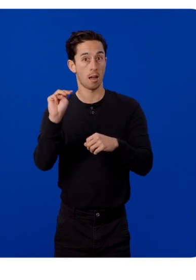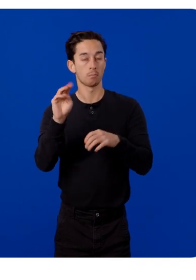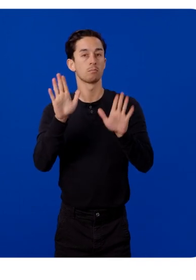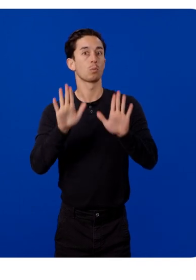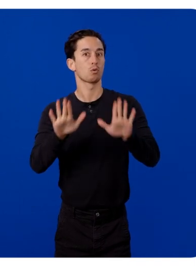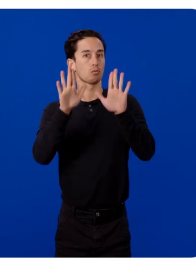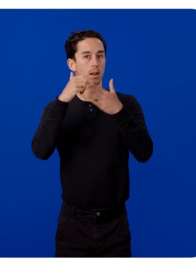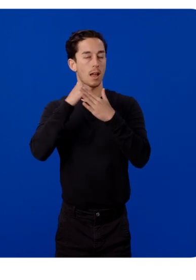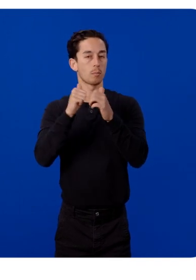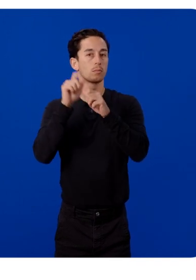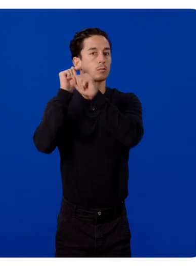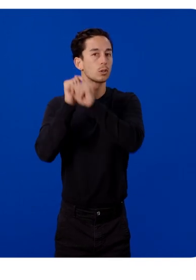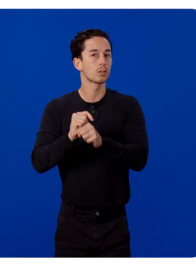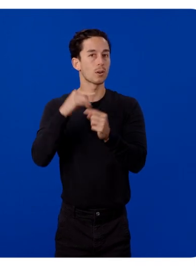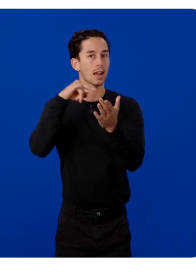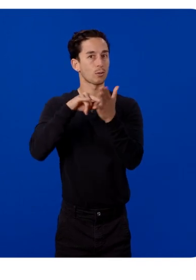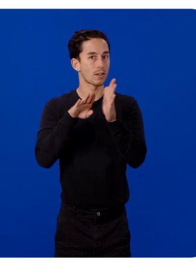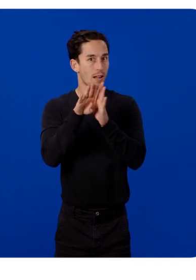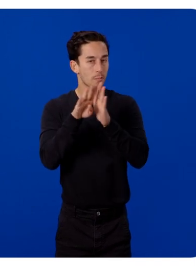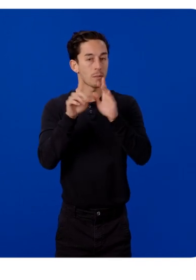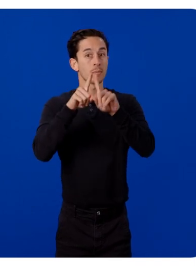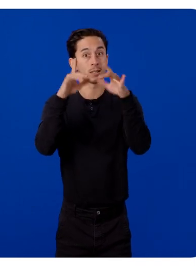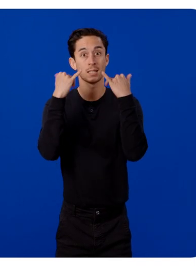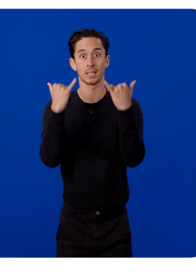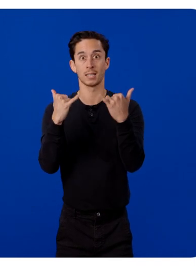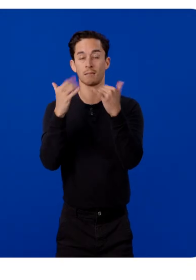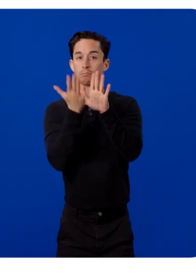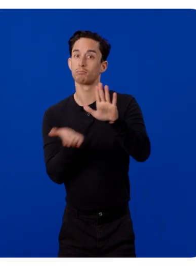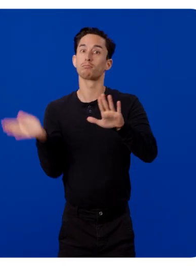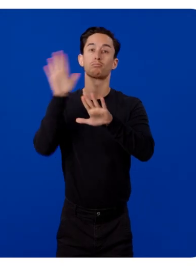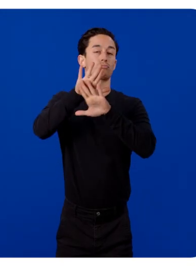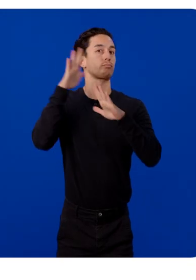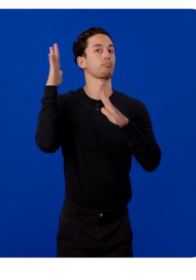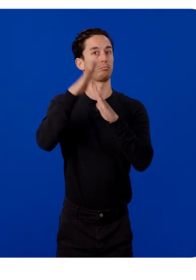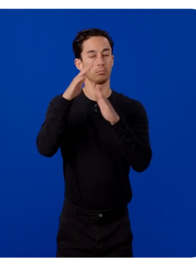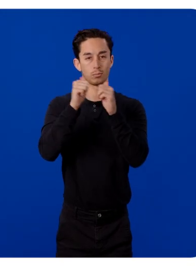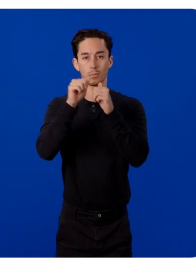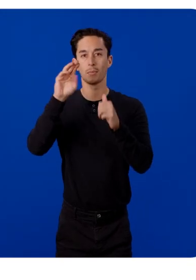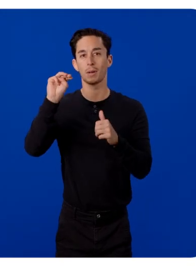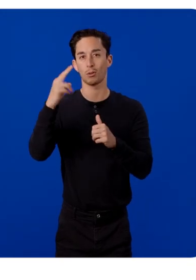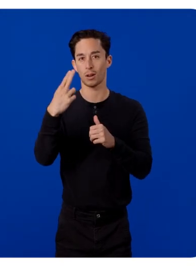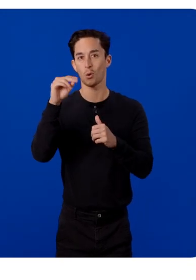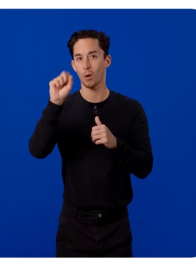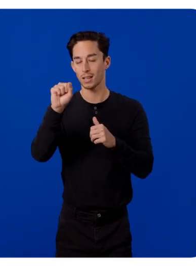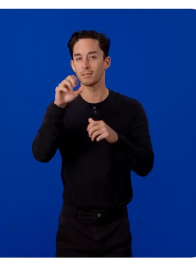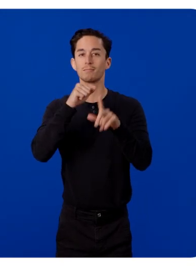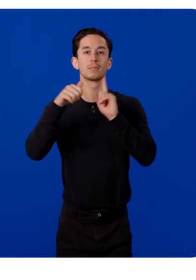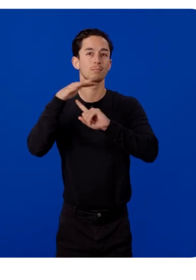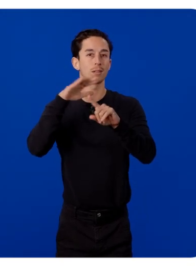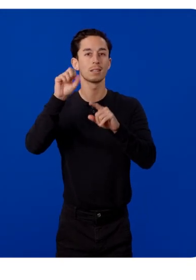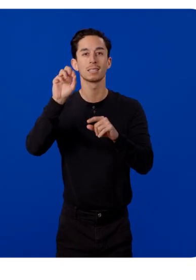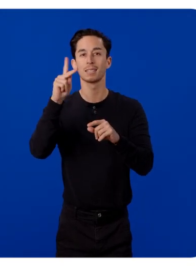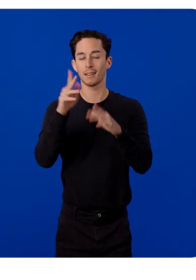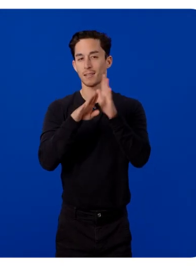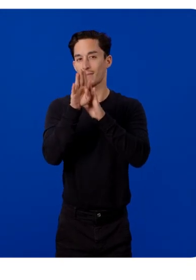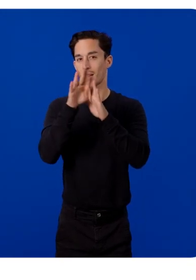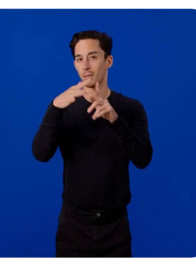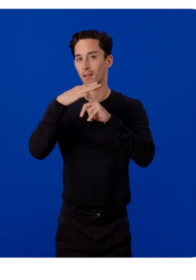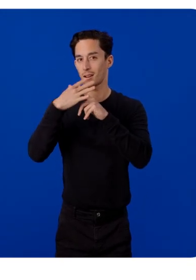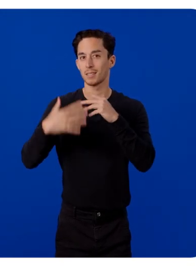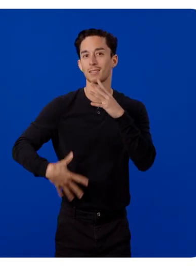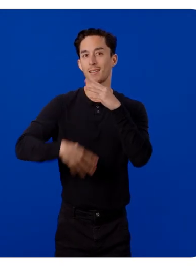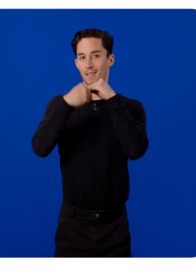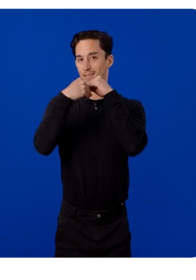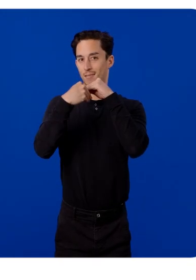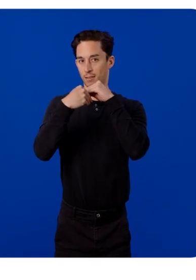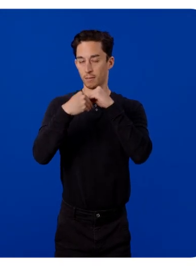are already great at helping with traditional Android development, but now they're supercharged, with MetaHorizon OS and Spatial SDK Development Context